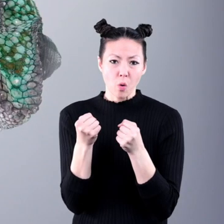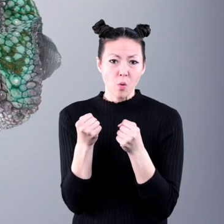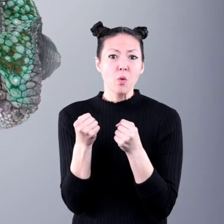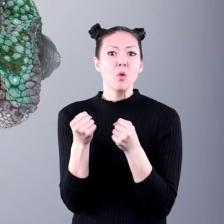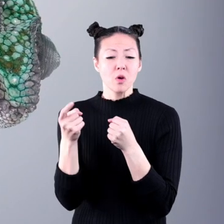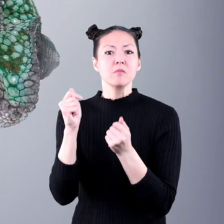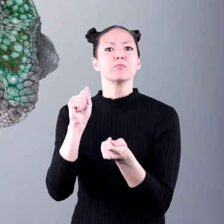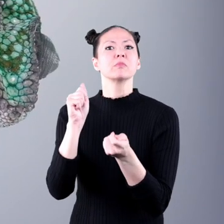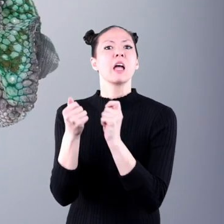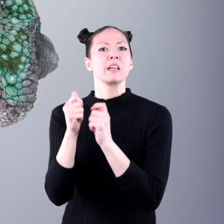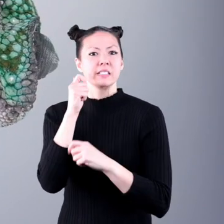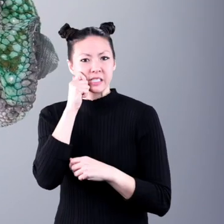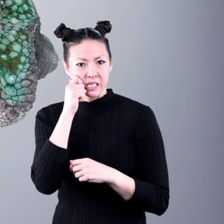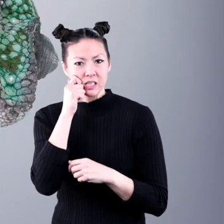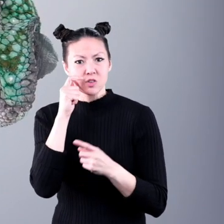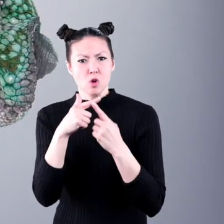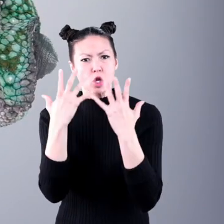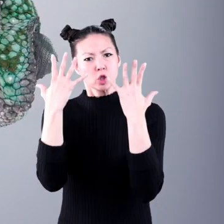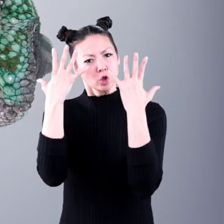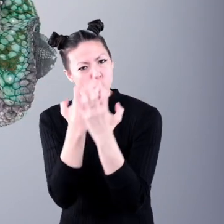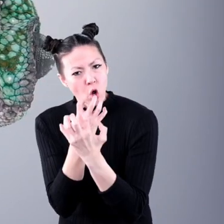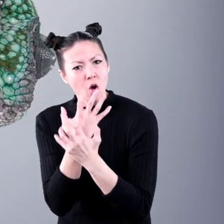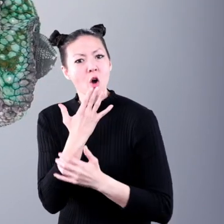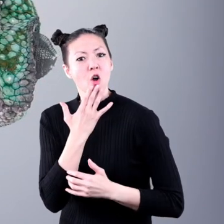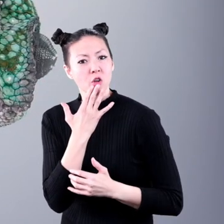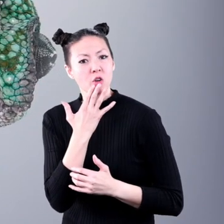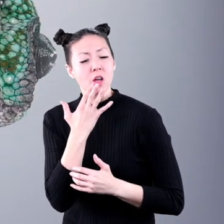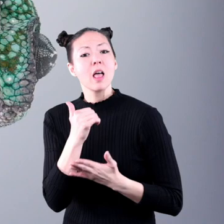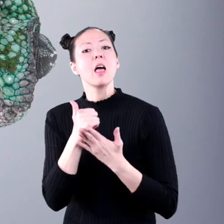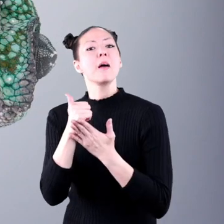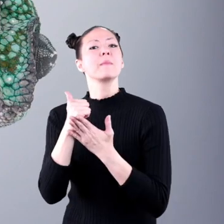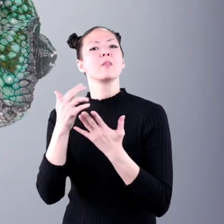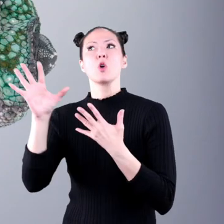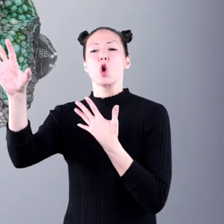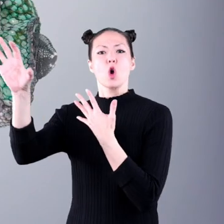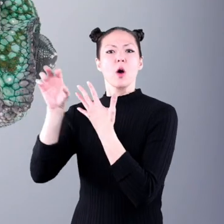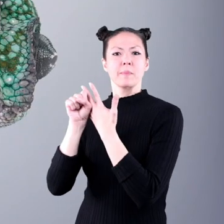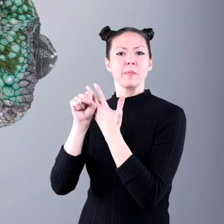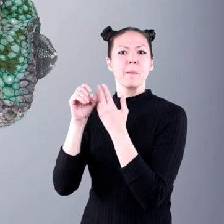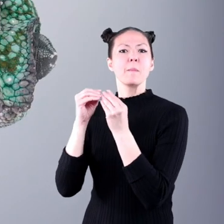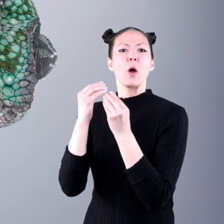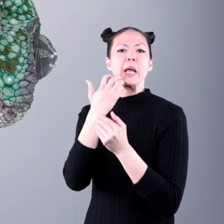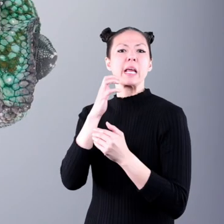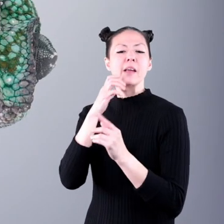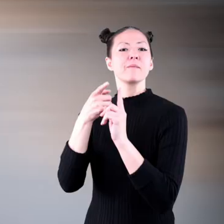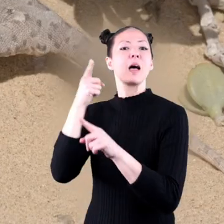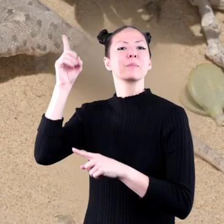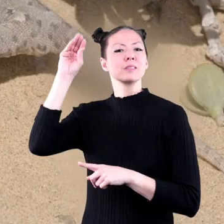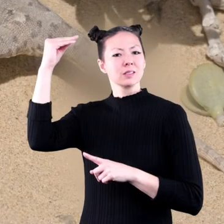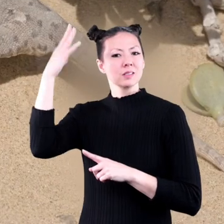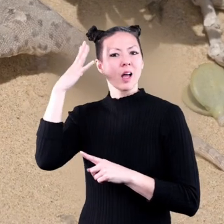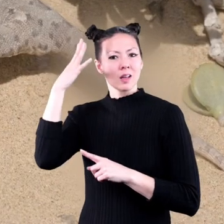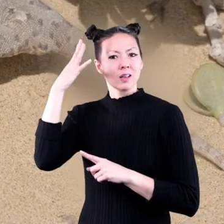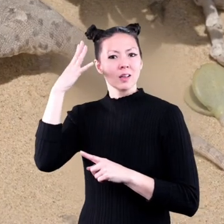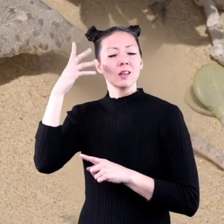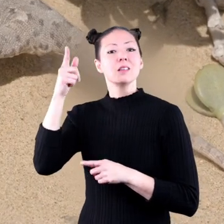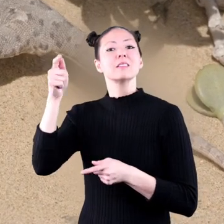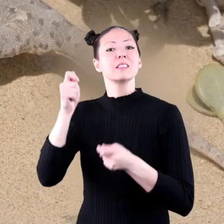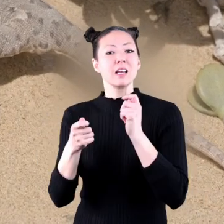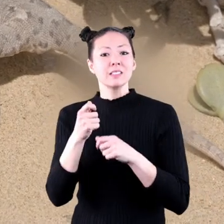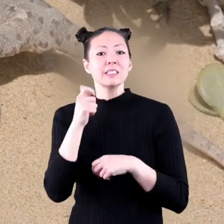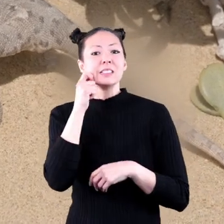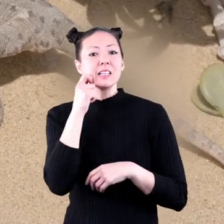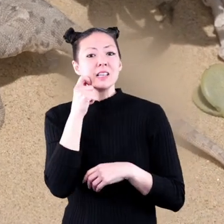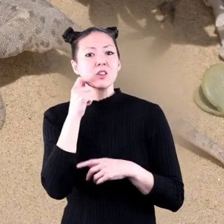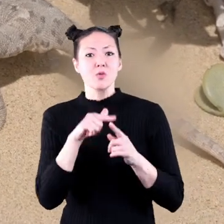cold, it can change its skin to a darker color to help it absorb more heat from the sun. Or, it can change